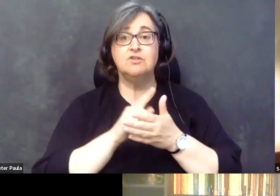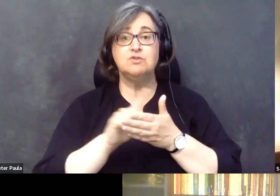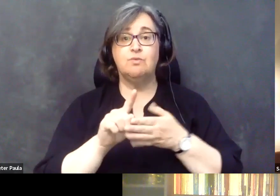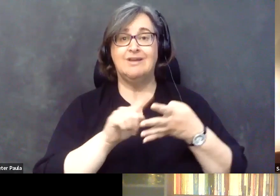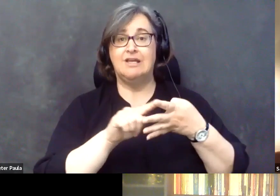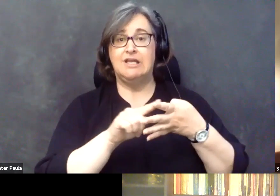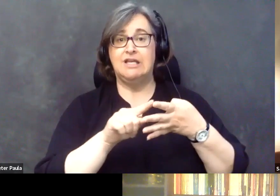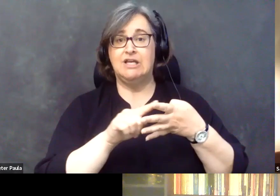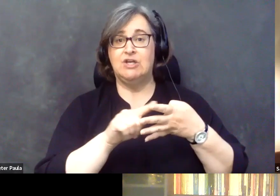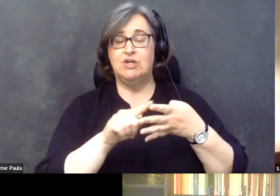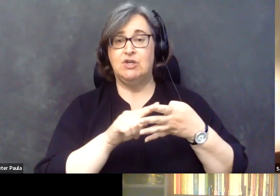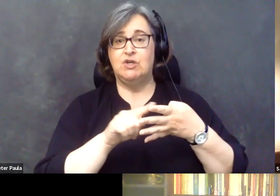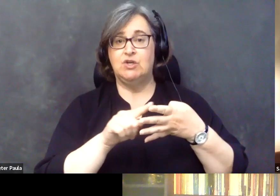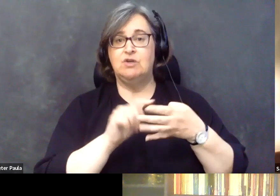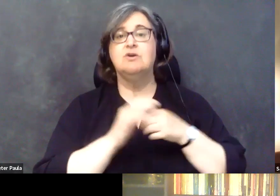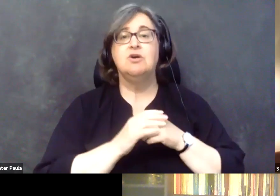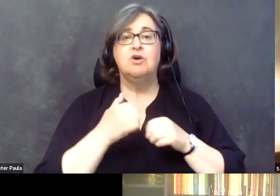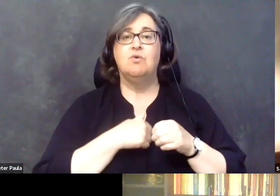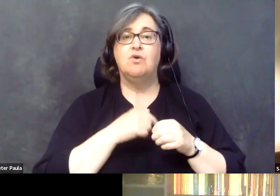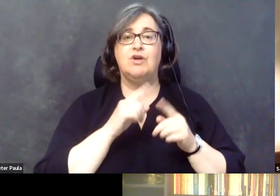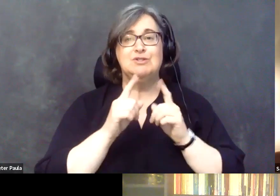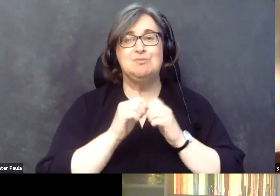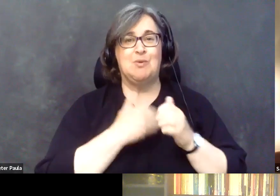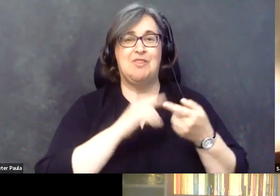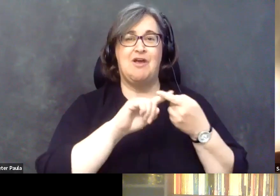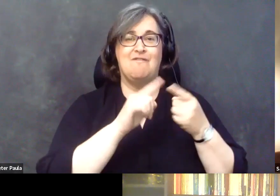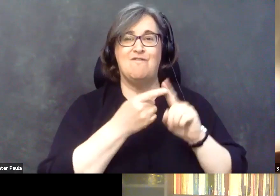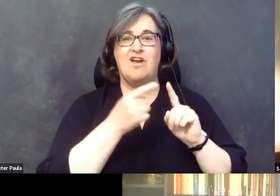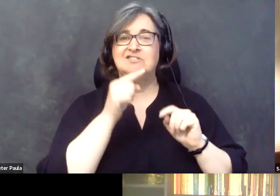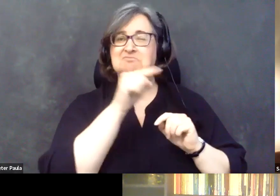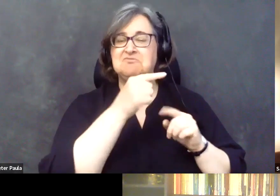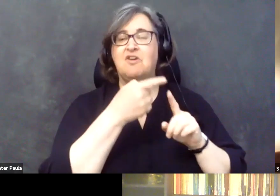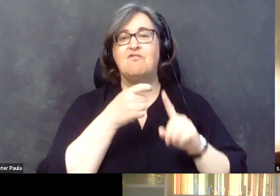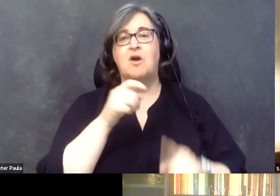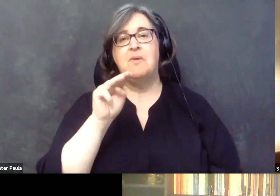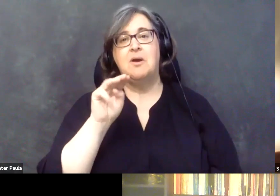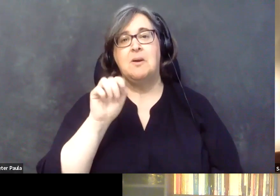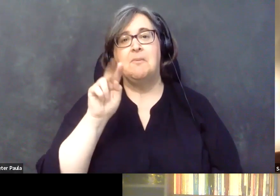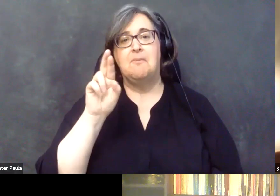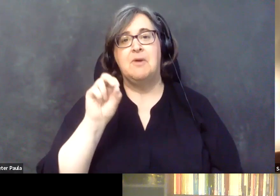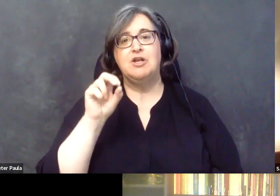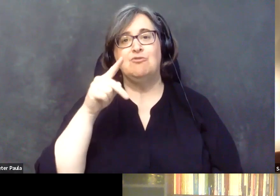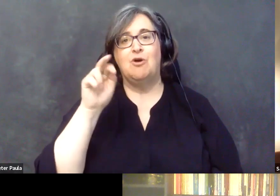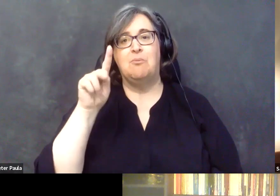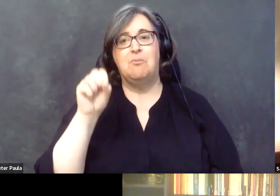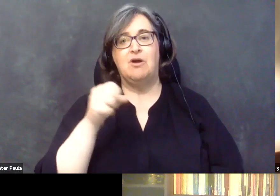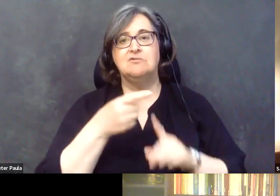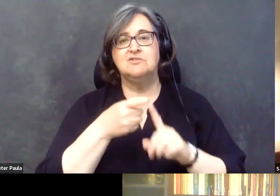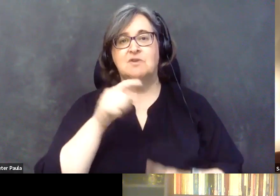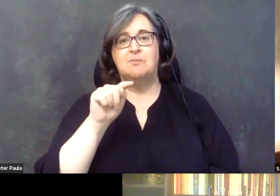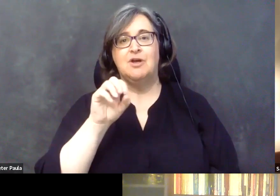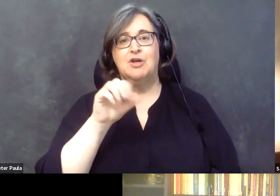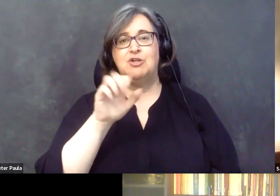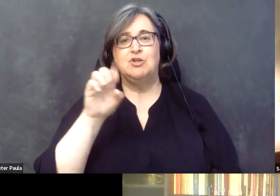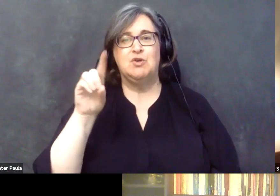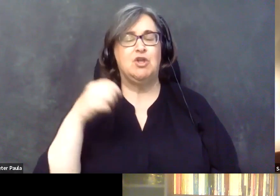our first webinar in June, we spoke with our friends at the Metro Parks of Toledo and had a really great conversation about